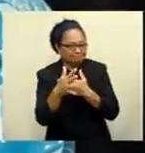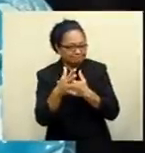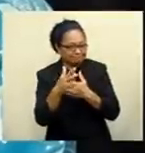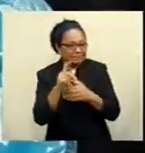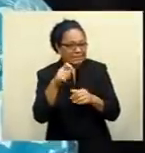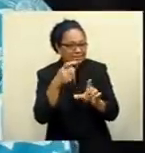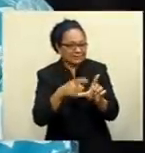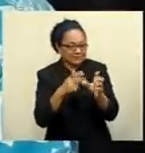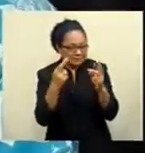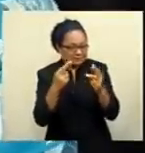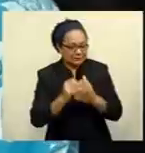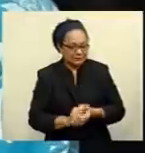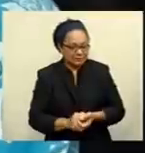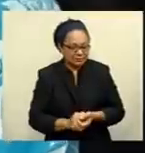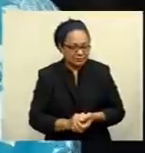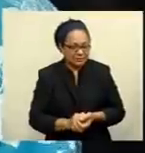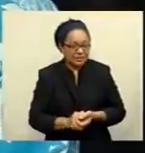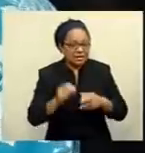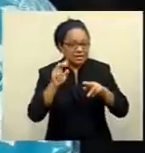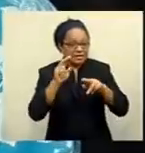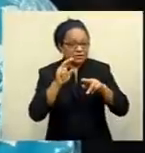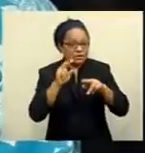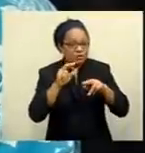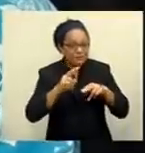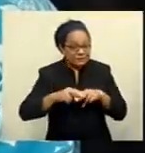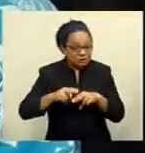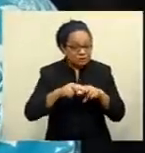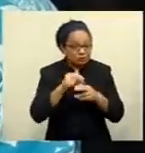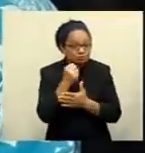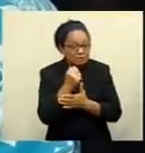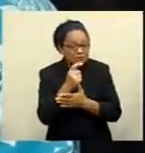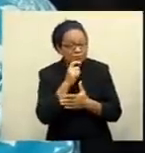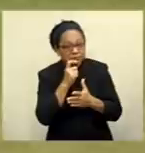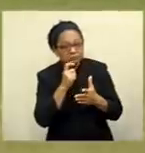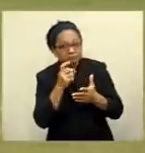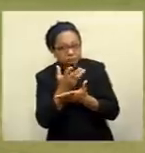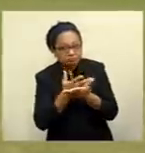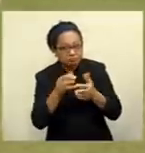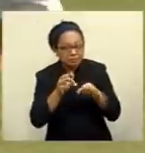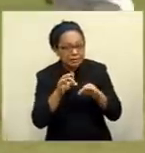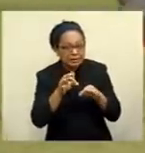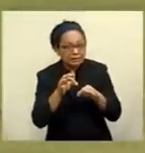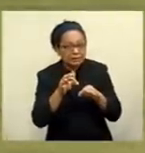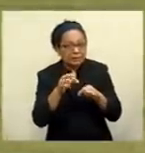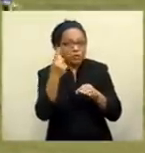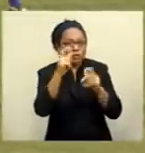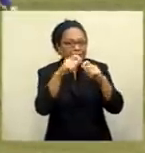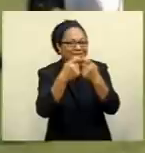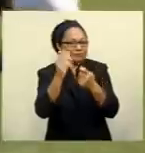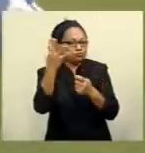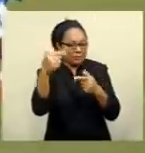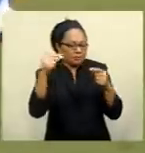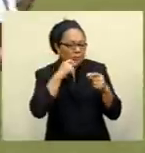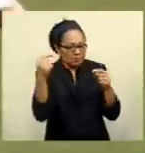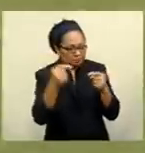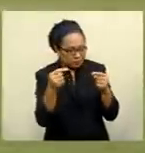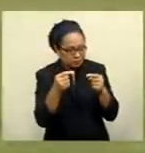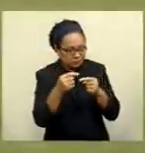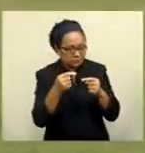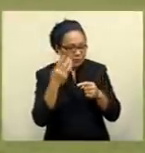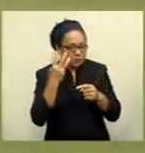who they're going to compete against. I haven't been advised yet, but the funding's available for that.